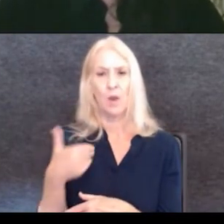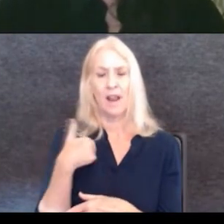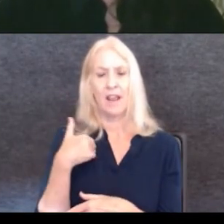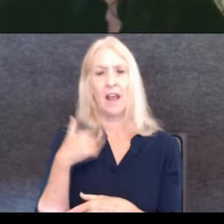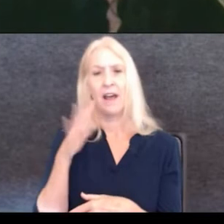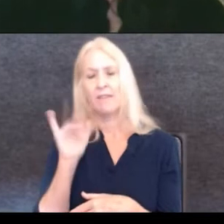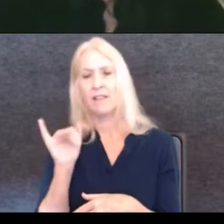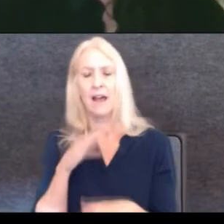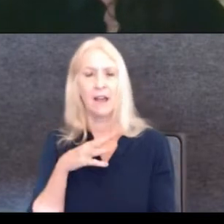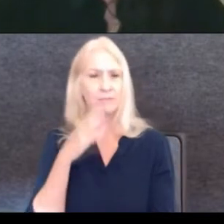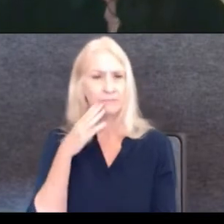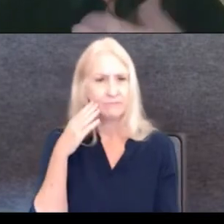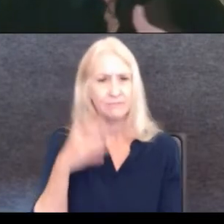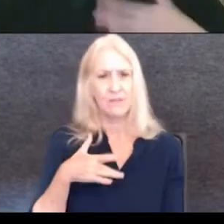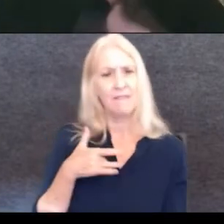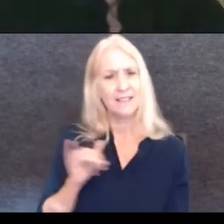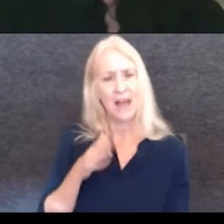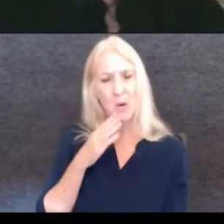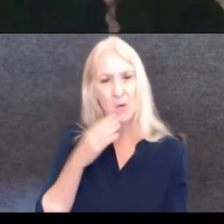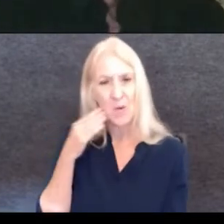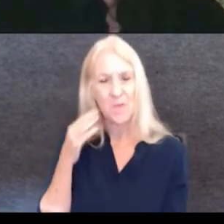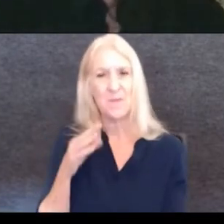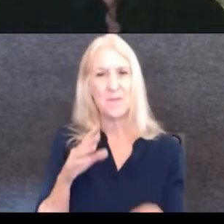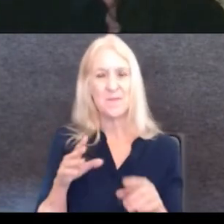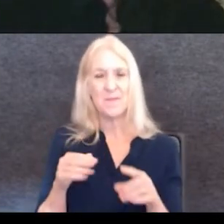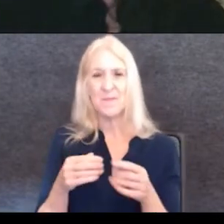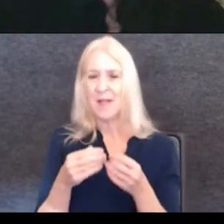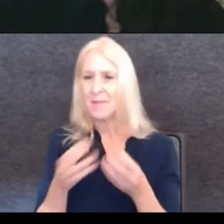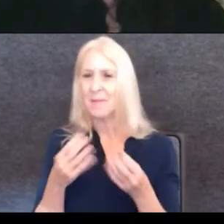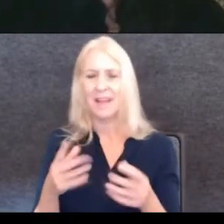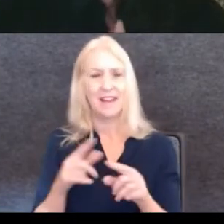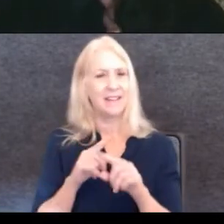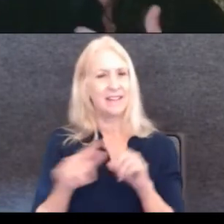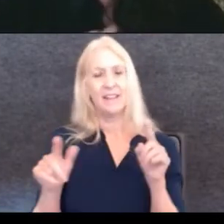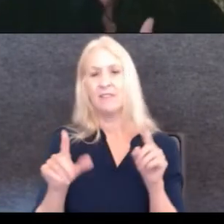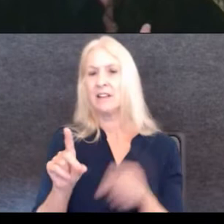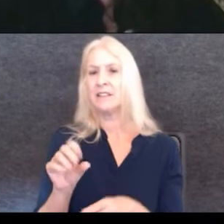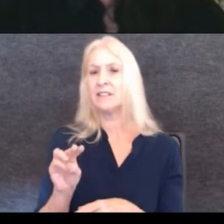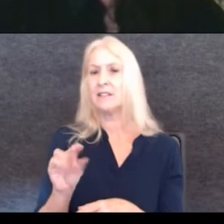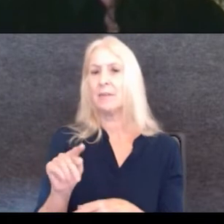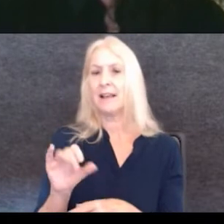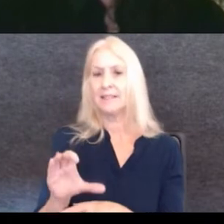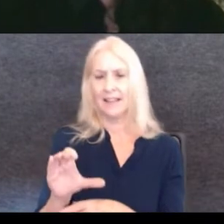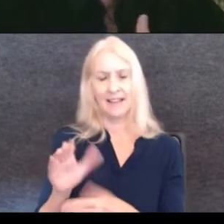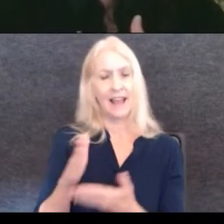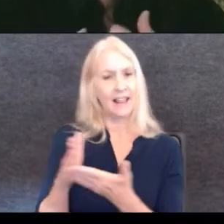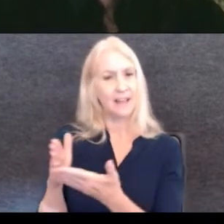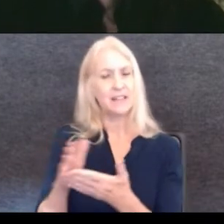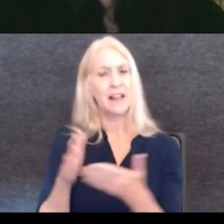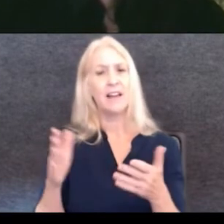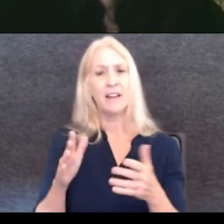vibes. So I use a lot of domestic elements, and, and a lot, a lot of solutions to optimize